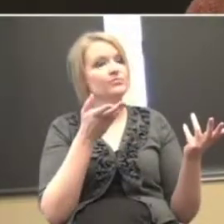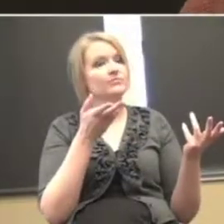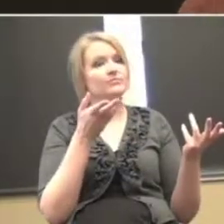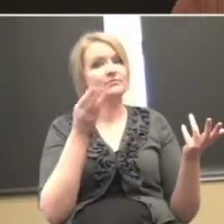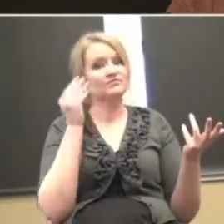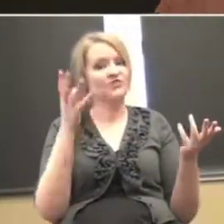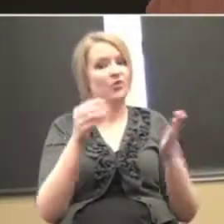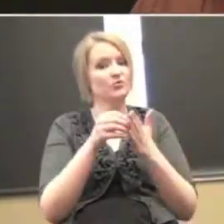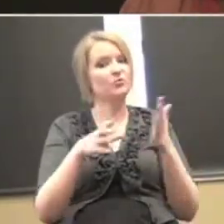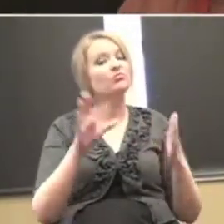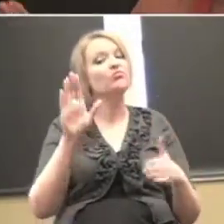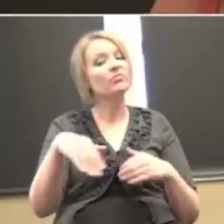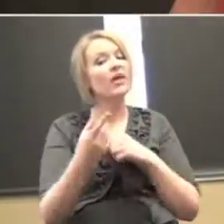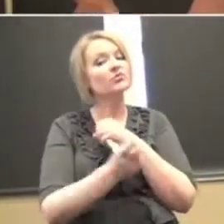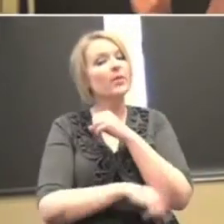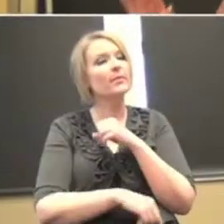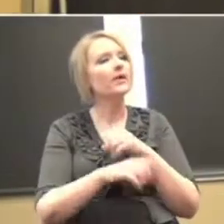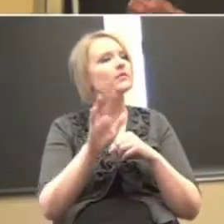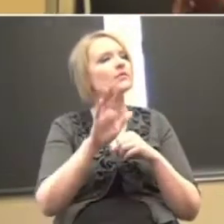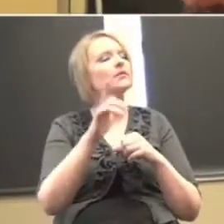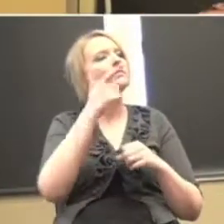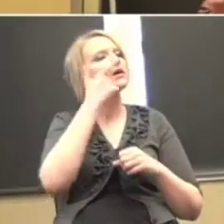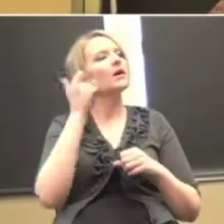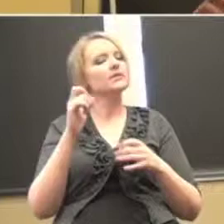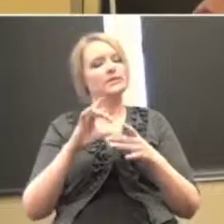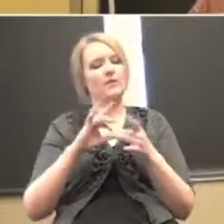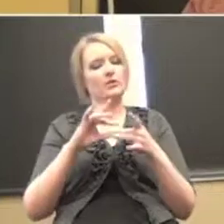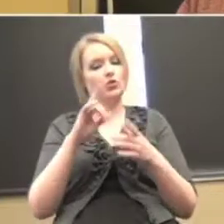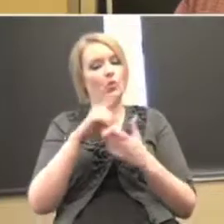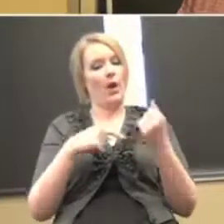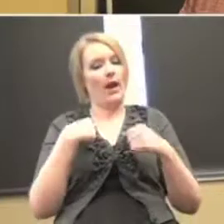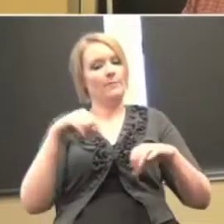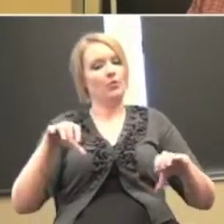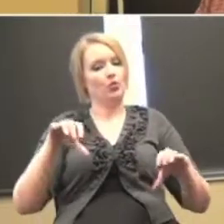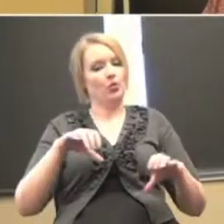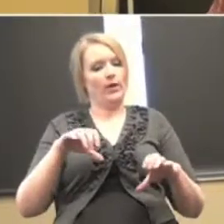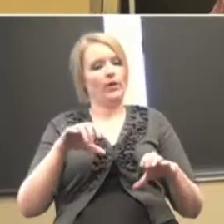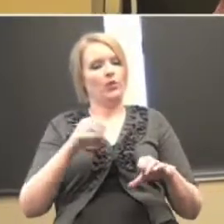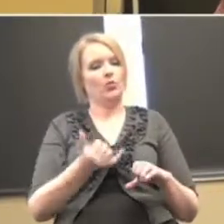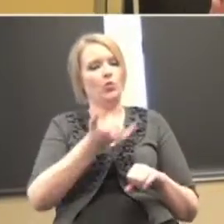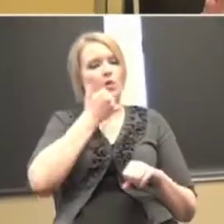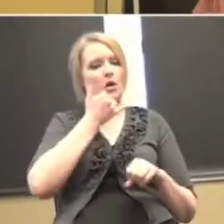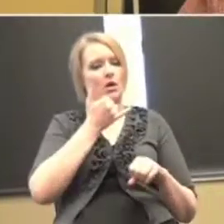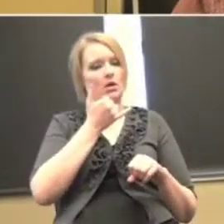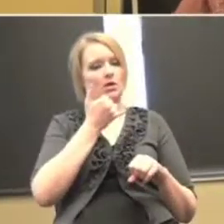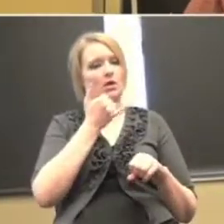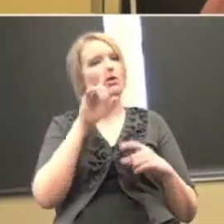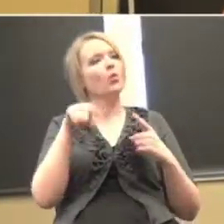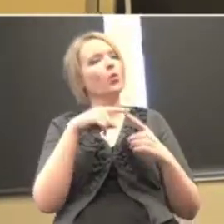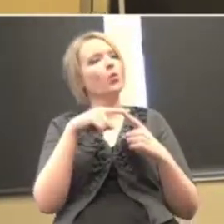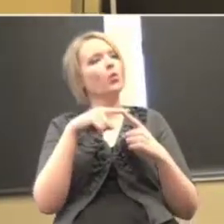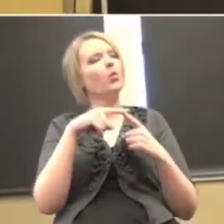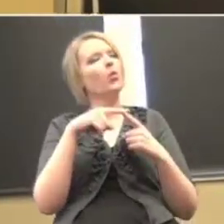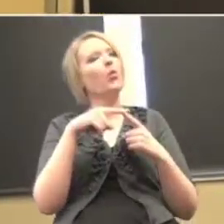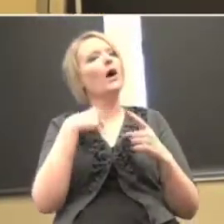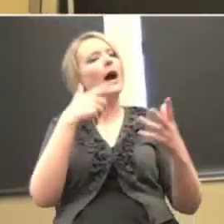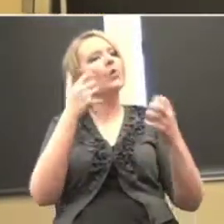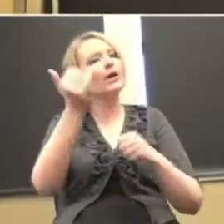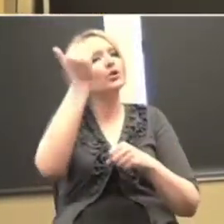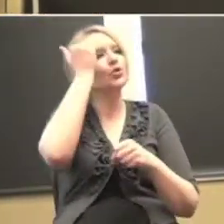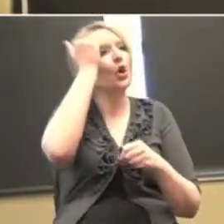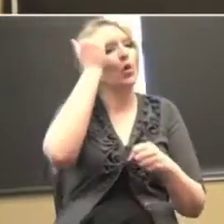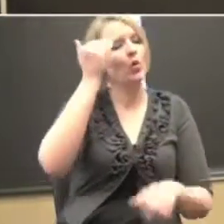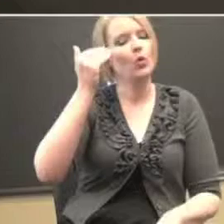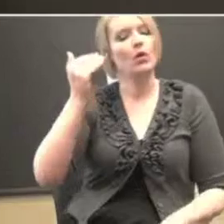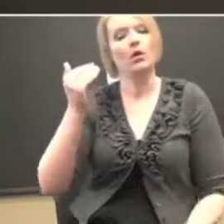Okay. So what's the, because it's a message of what I'm doing is wrong. And what I want to look at is what's my ratio of messages that